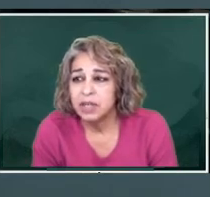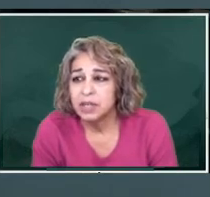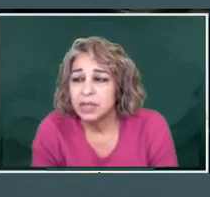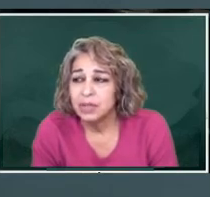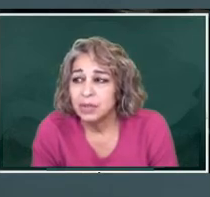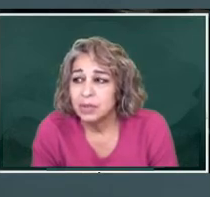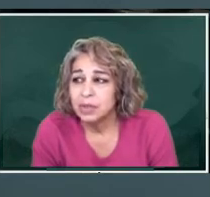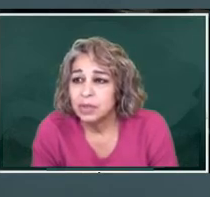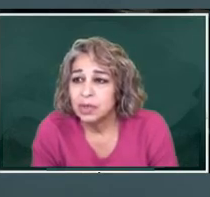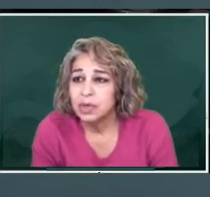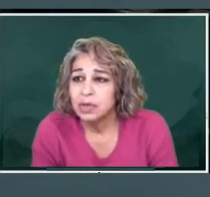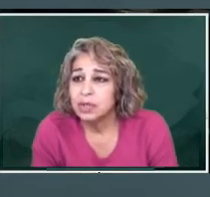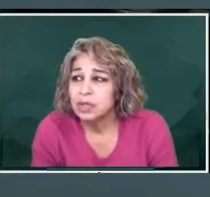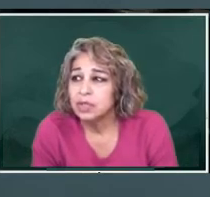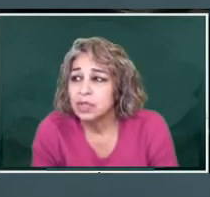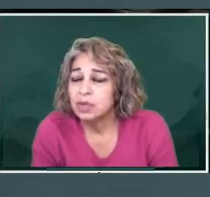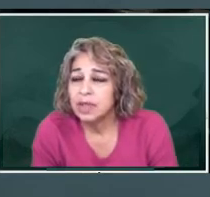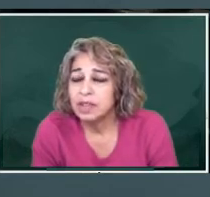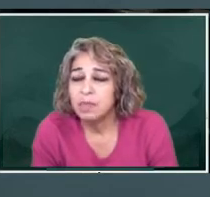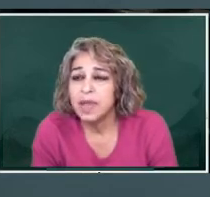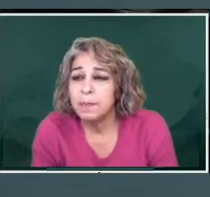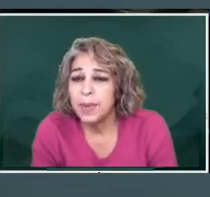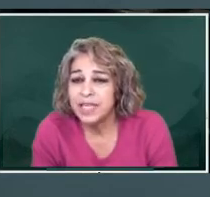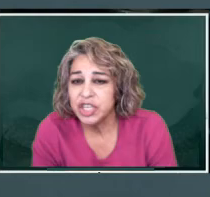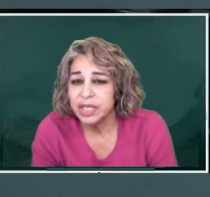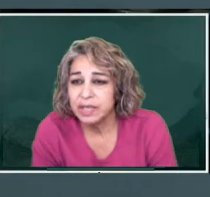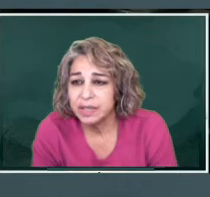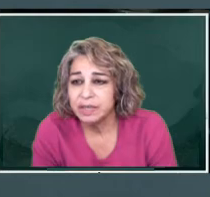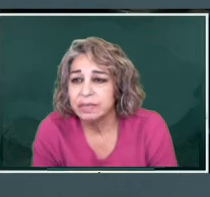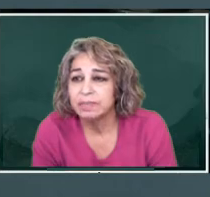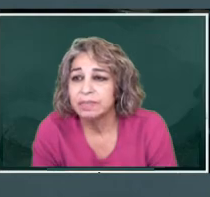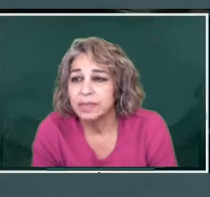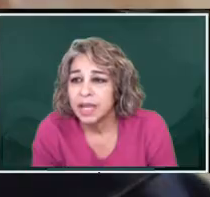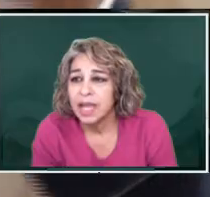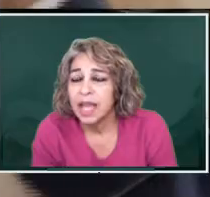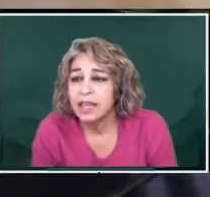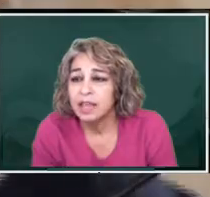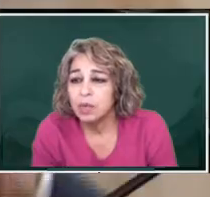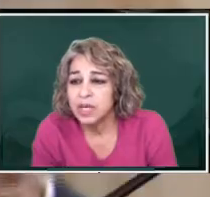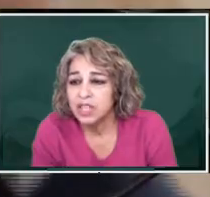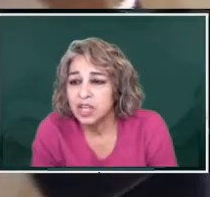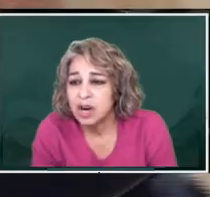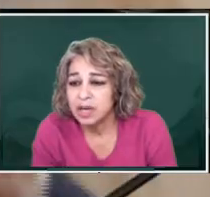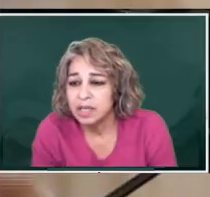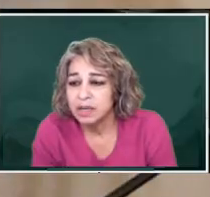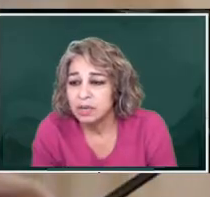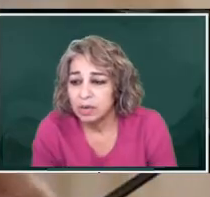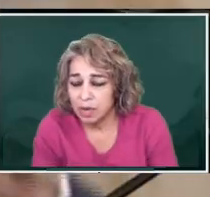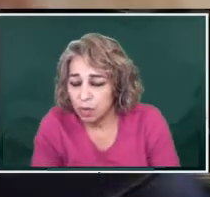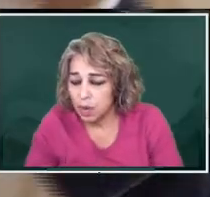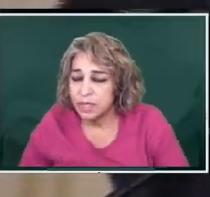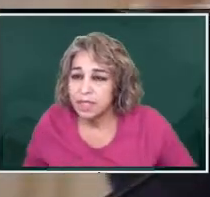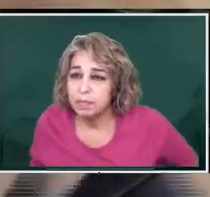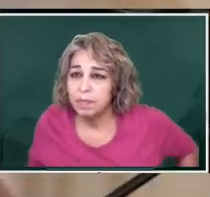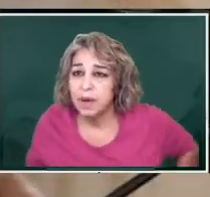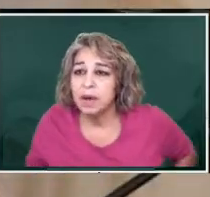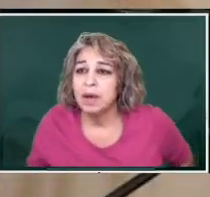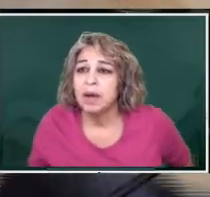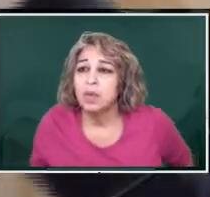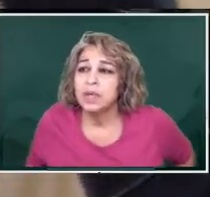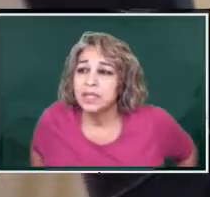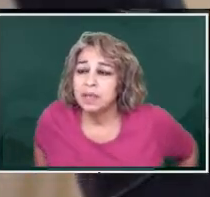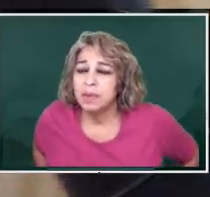so that there be a budget and that we start once the,